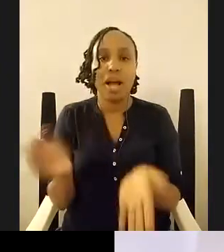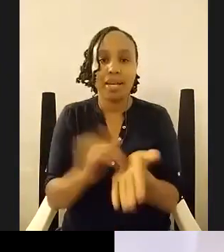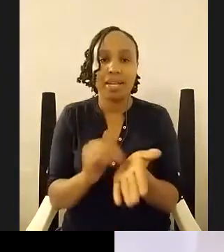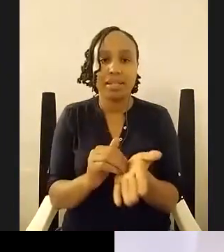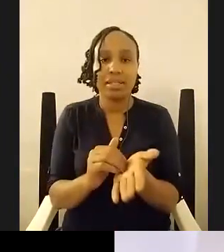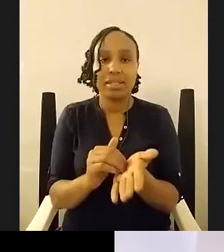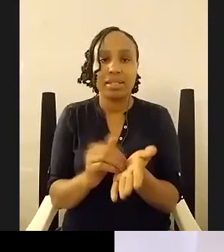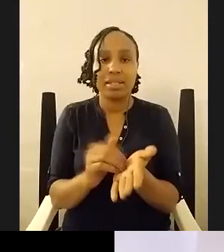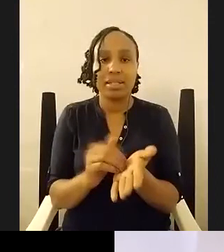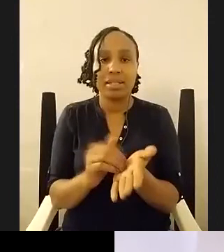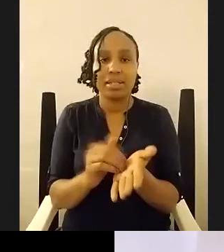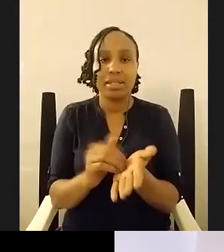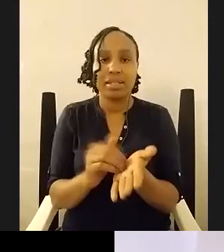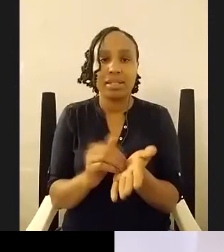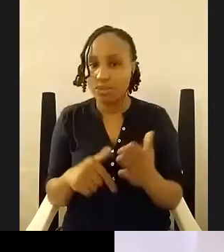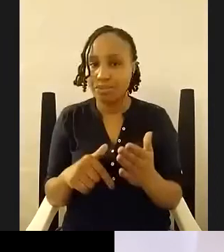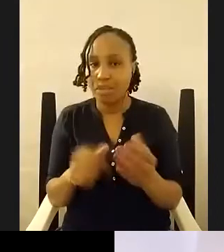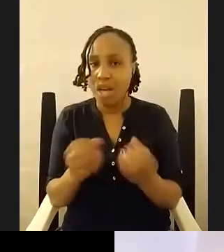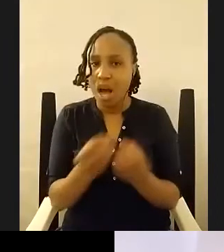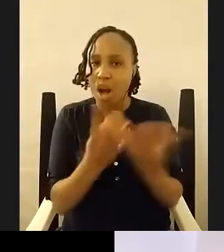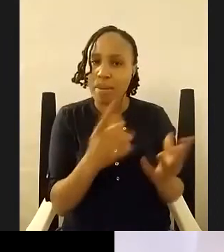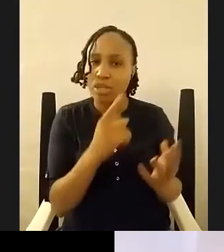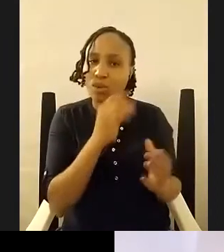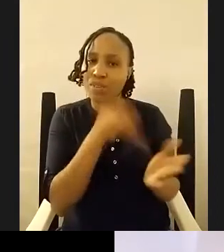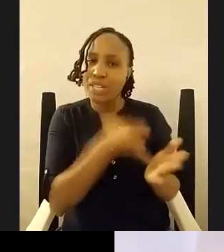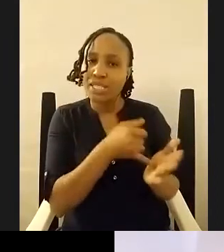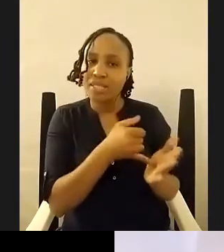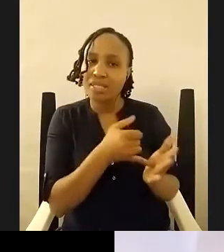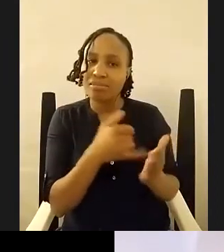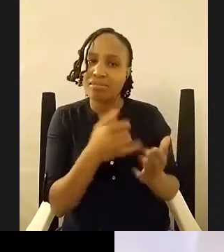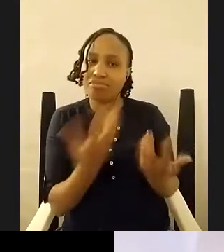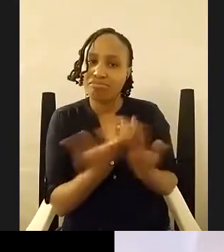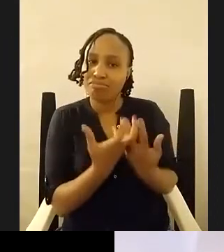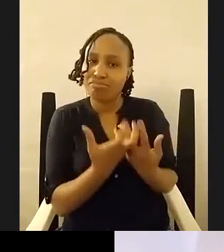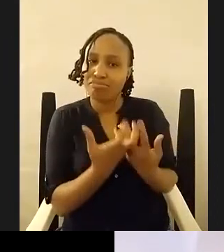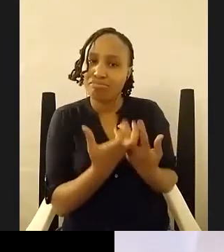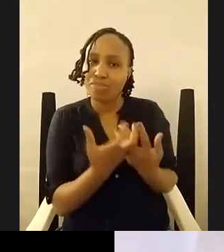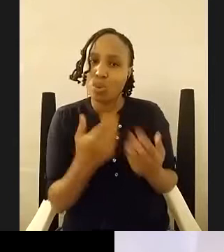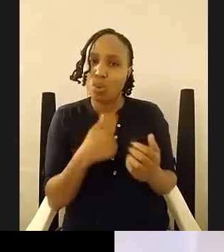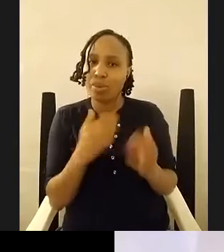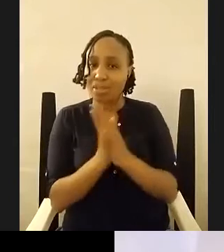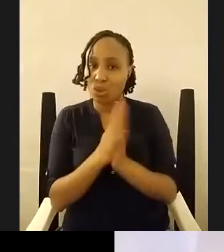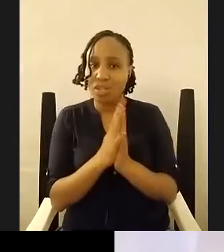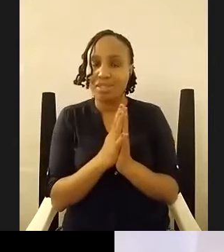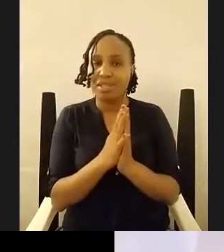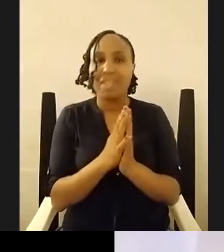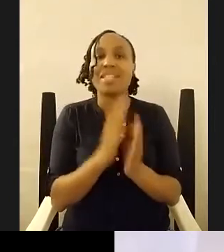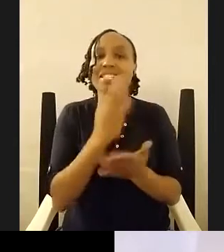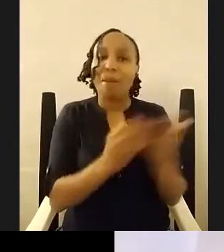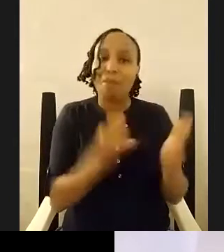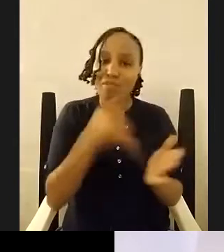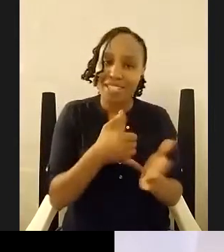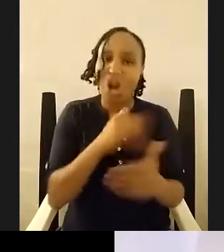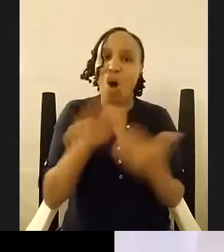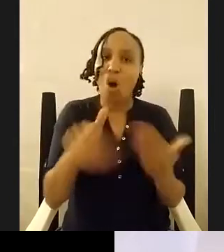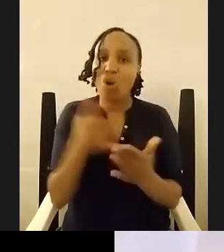how much of it is autobiography it's really some of it all of it and none of it yeah and the best thing you know this about